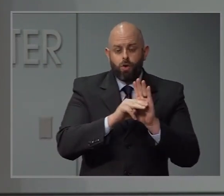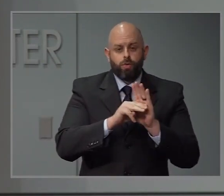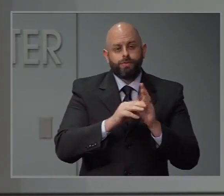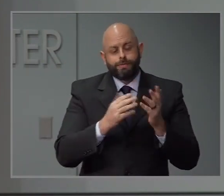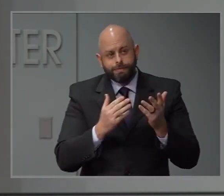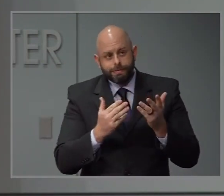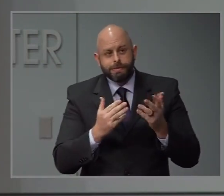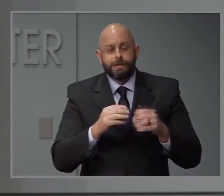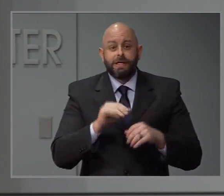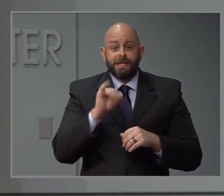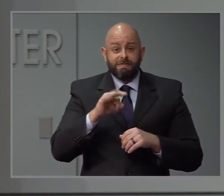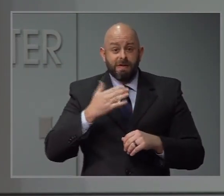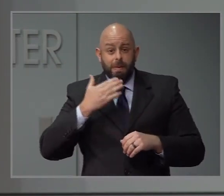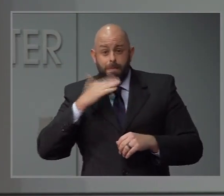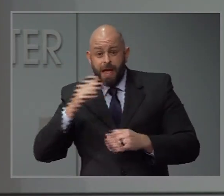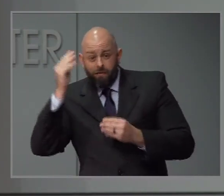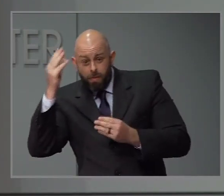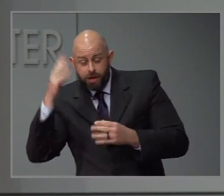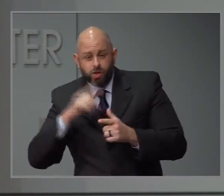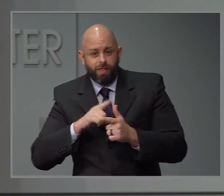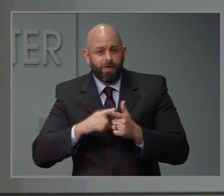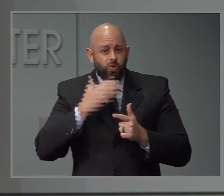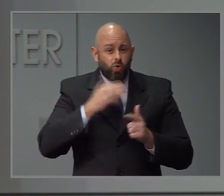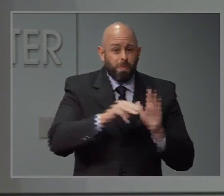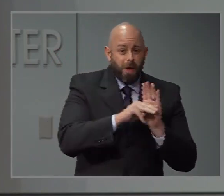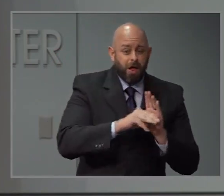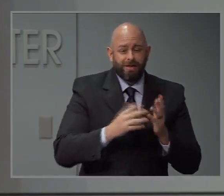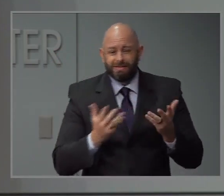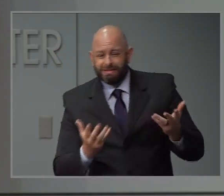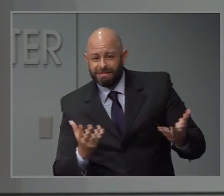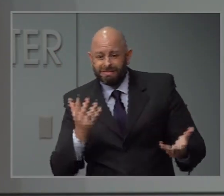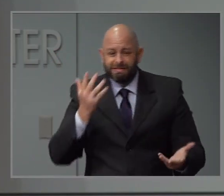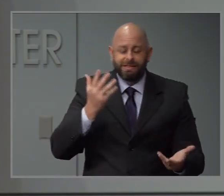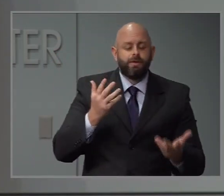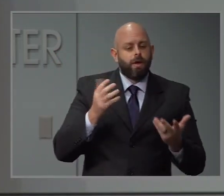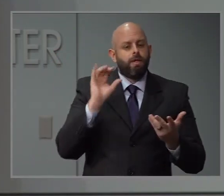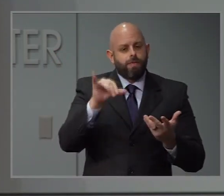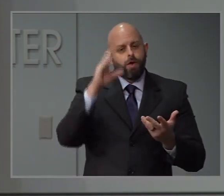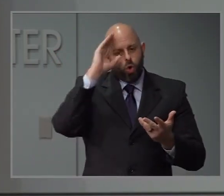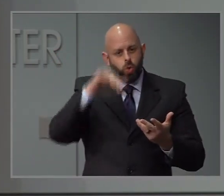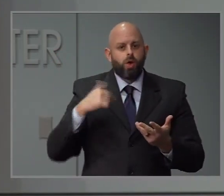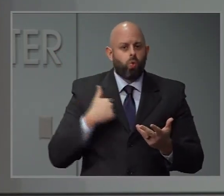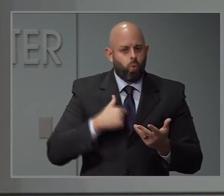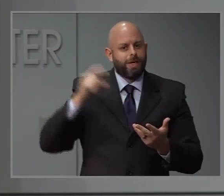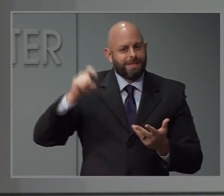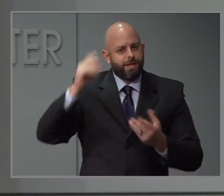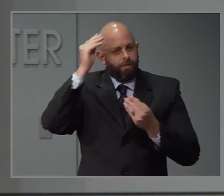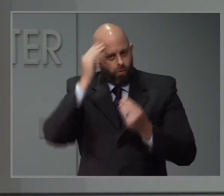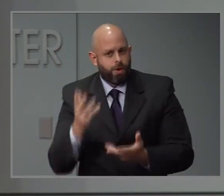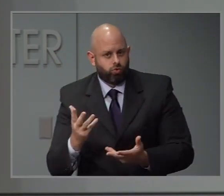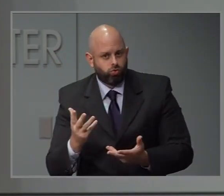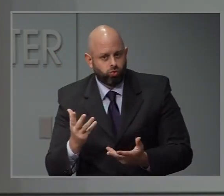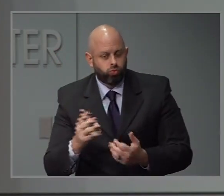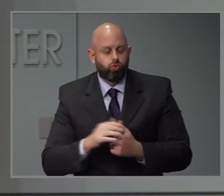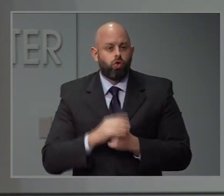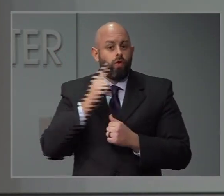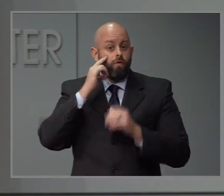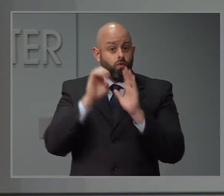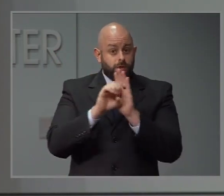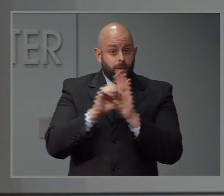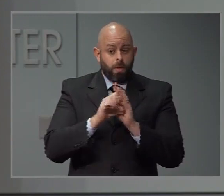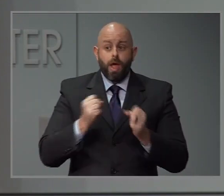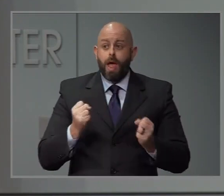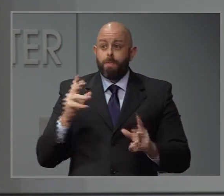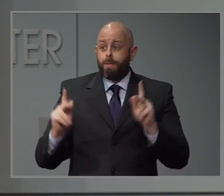that you can feed into it. then we know that all of our data has limitations. We know, for example, that our case counts that we